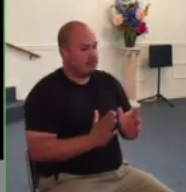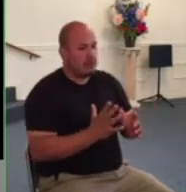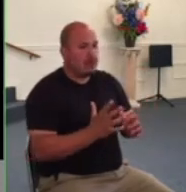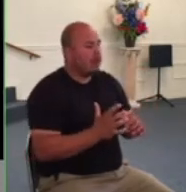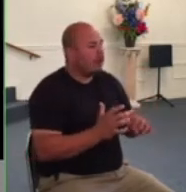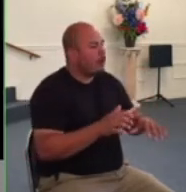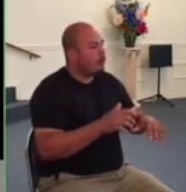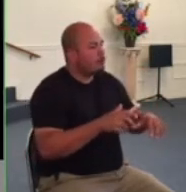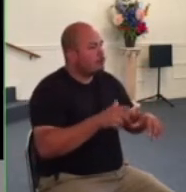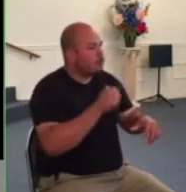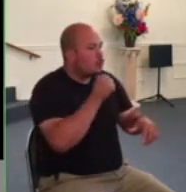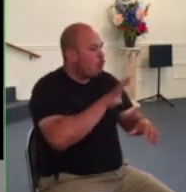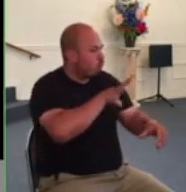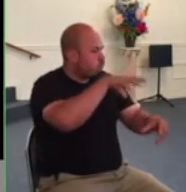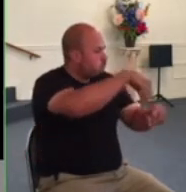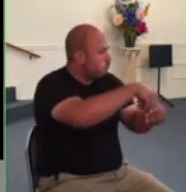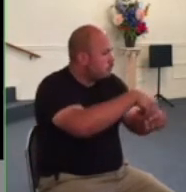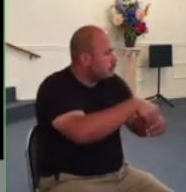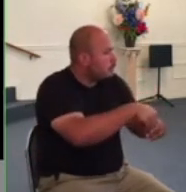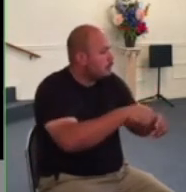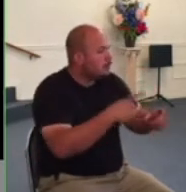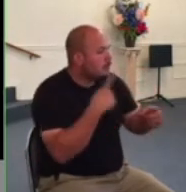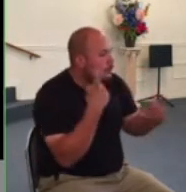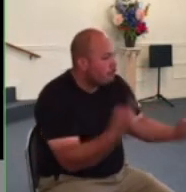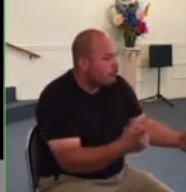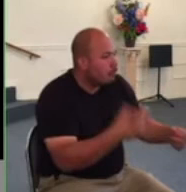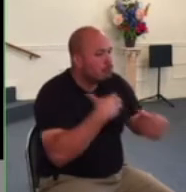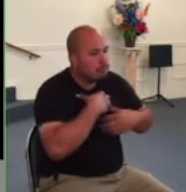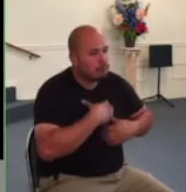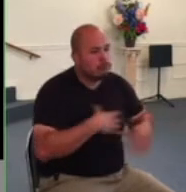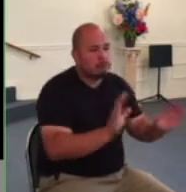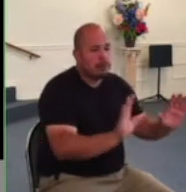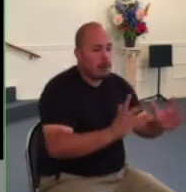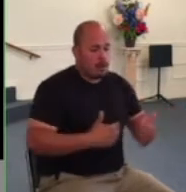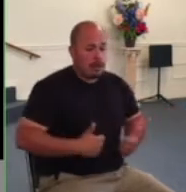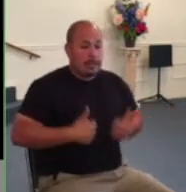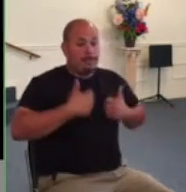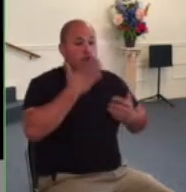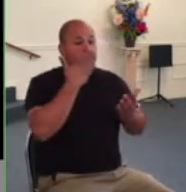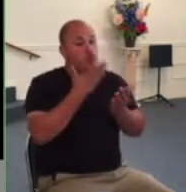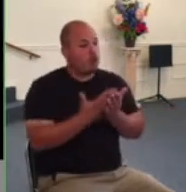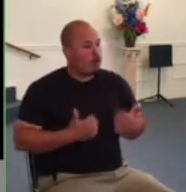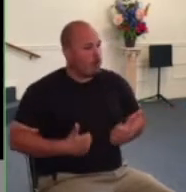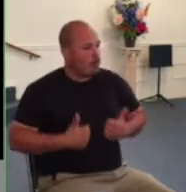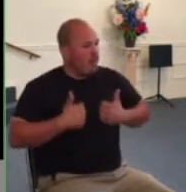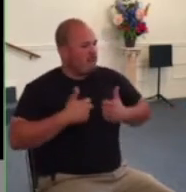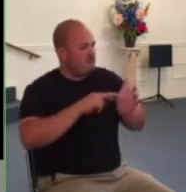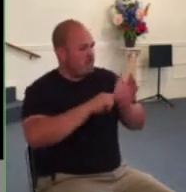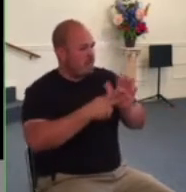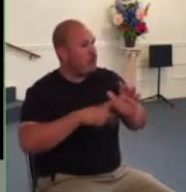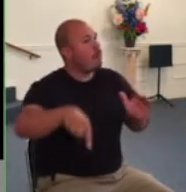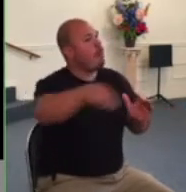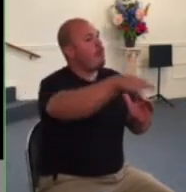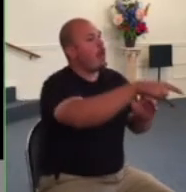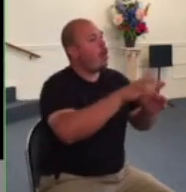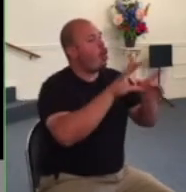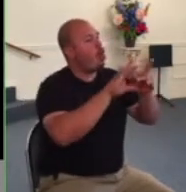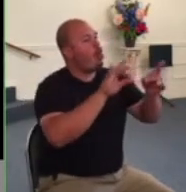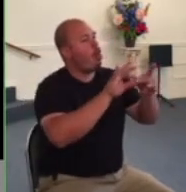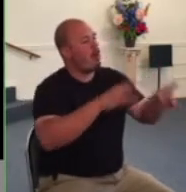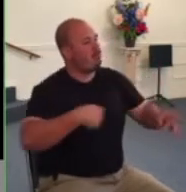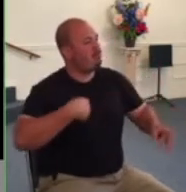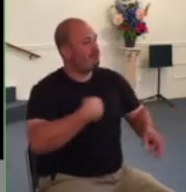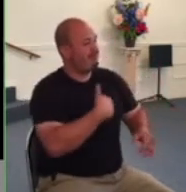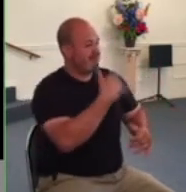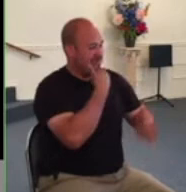war against your soul live such good lives among the pagans that though they accuse you of doing wrong they may see your